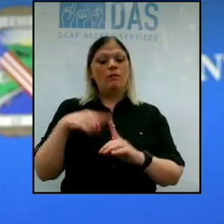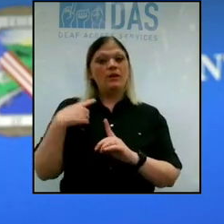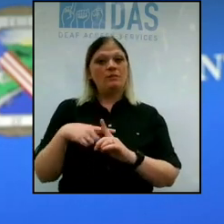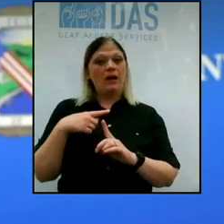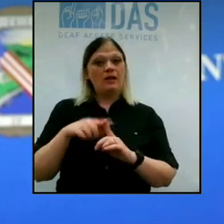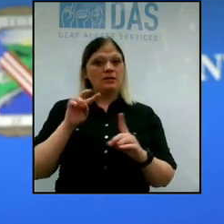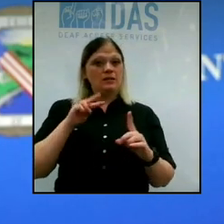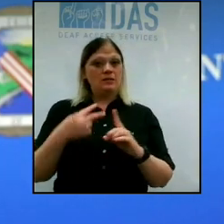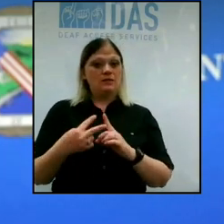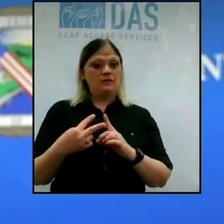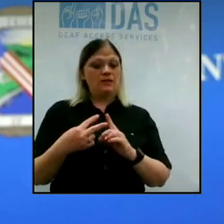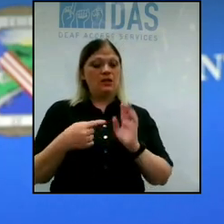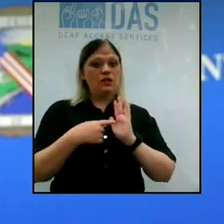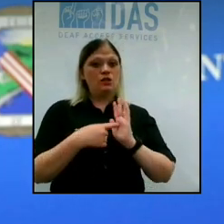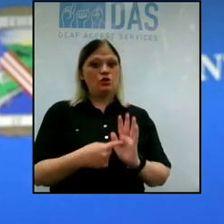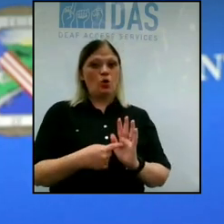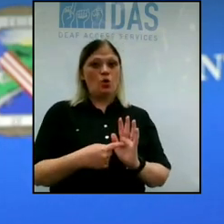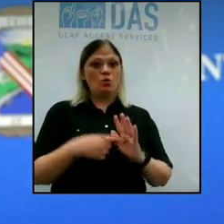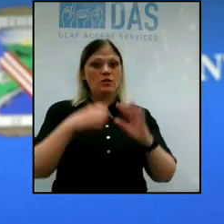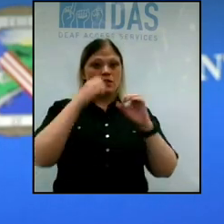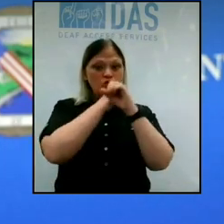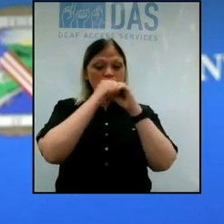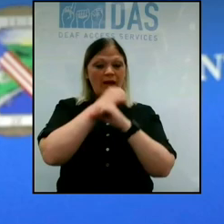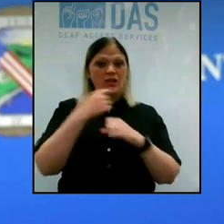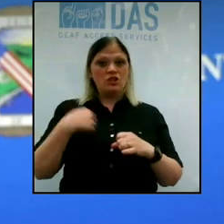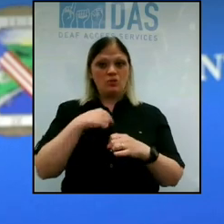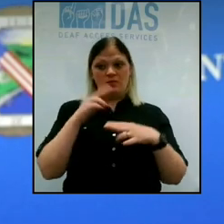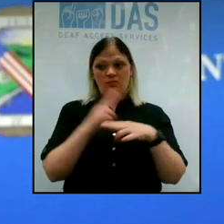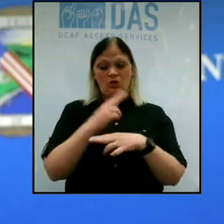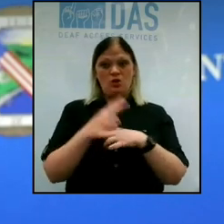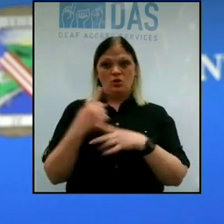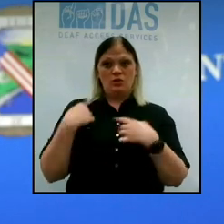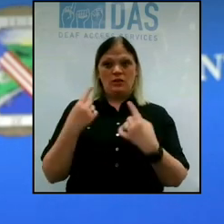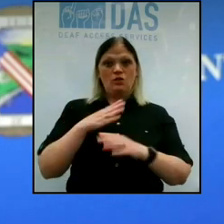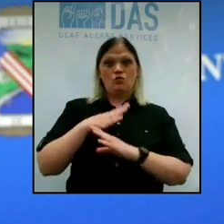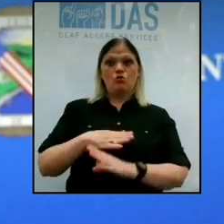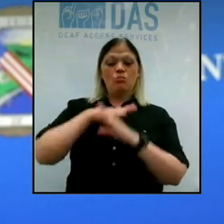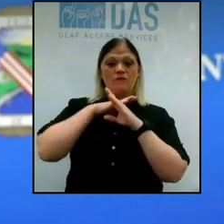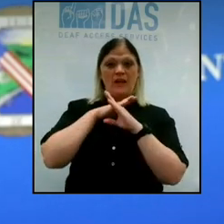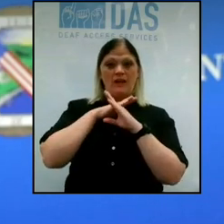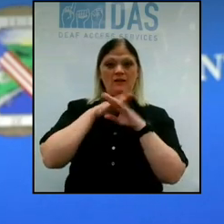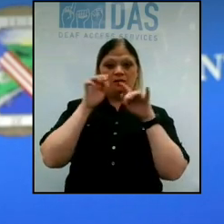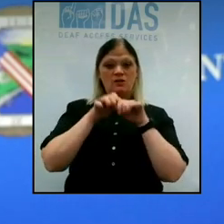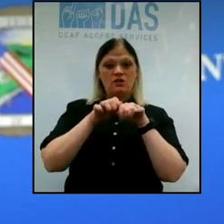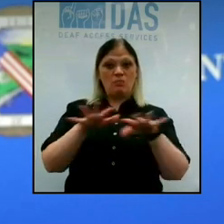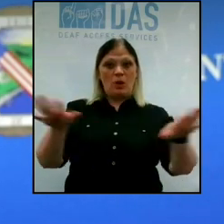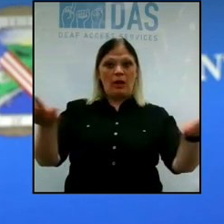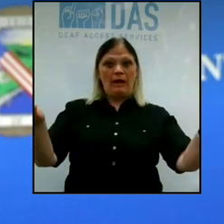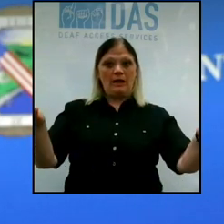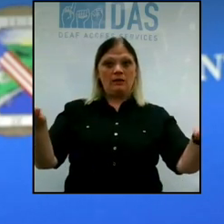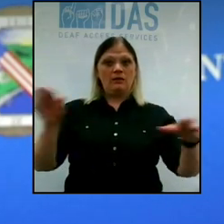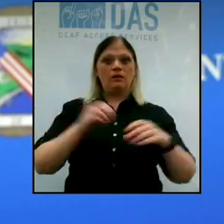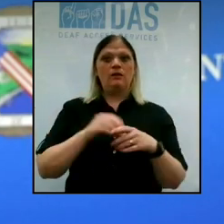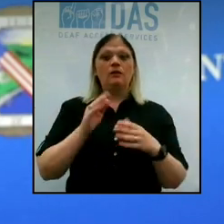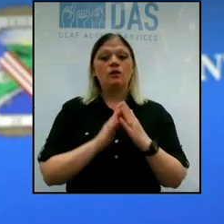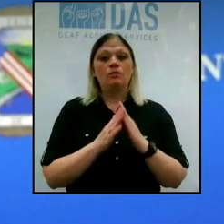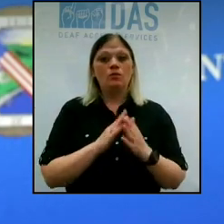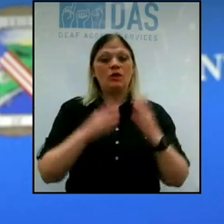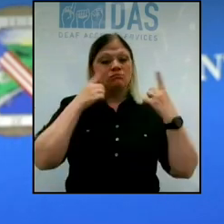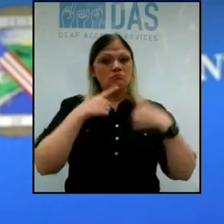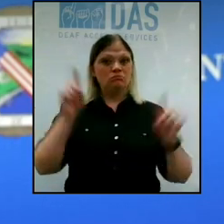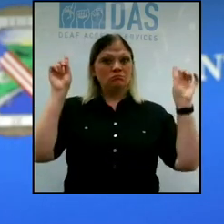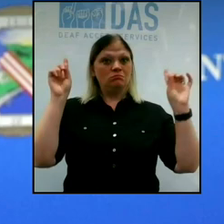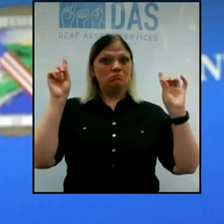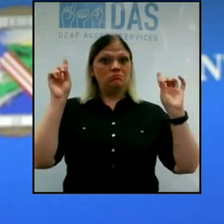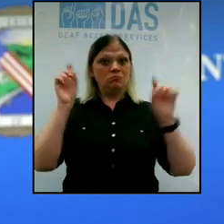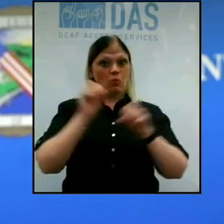side, shows that the strategies that we've been using to prevent the chain of transmission of COVID-19 in our community have been working.